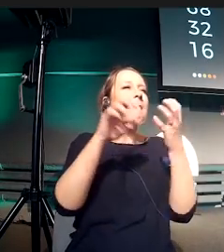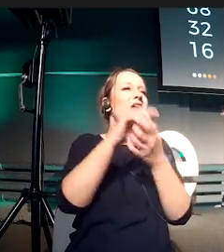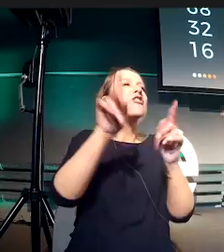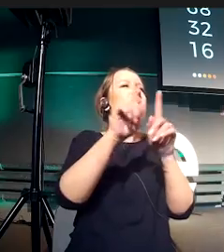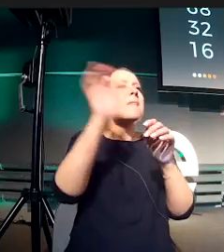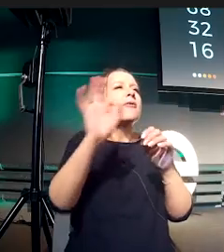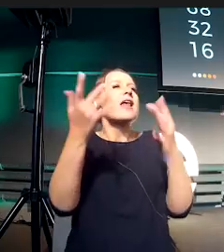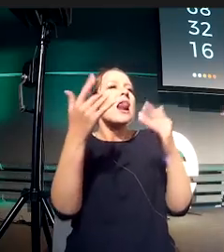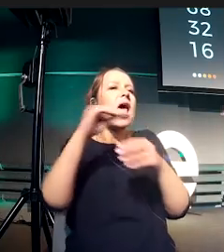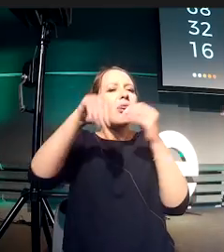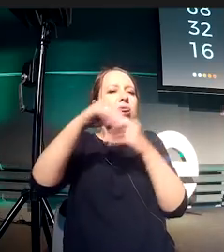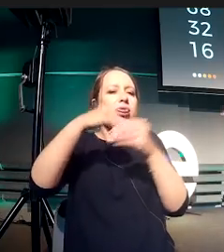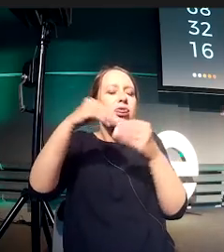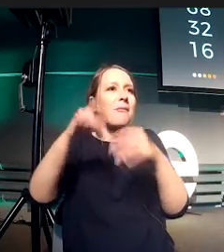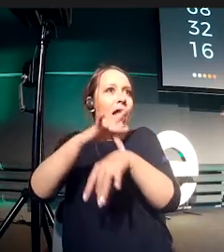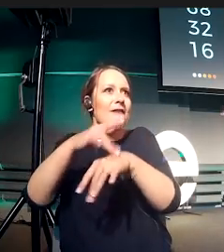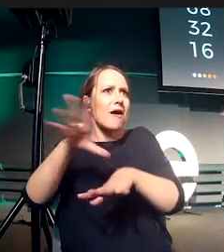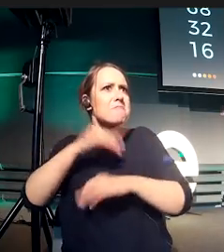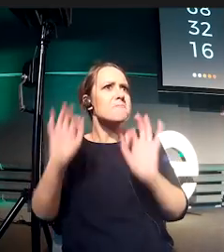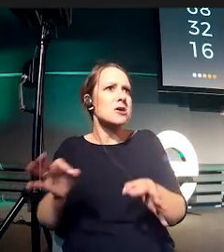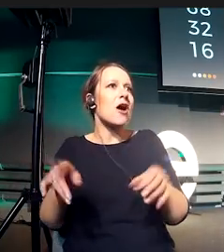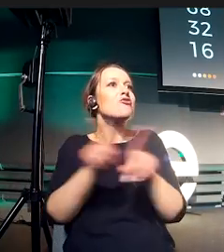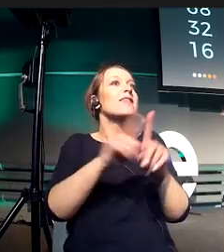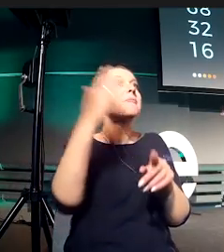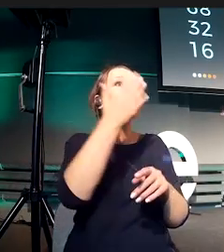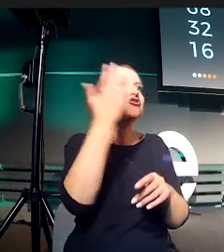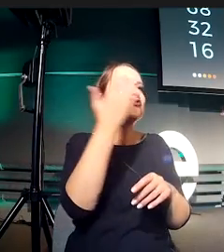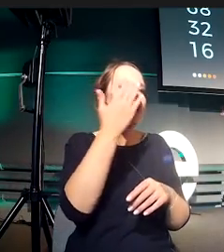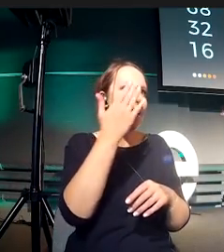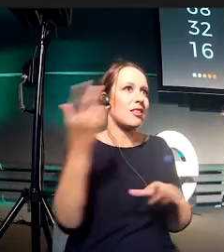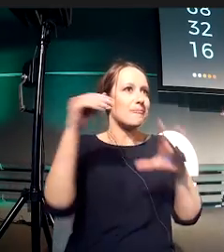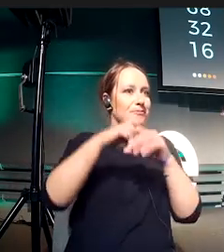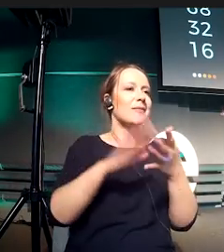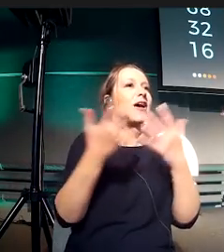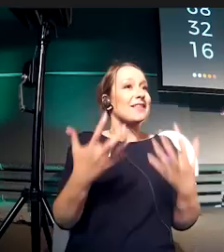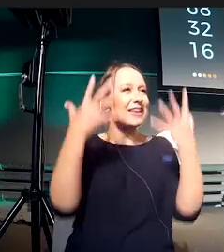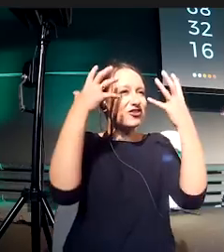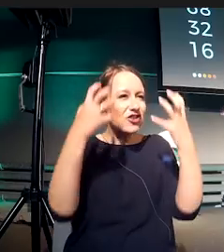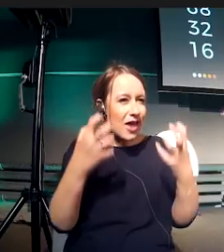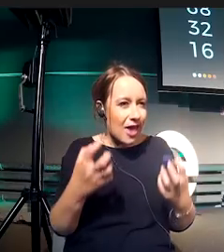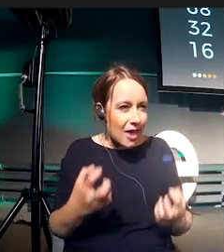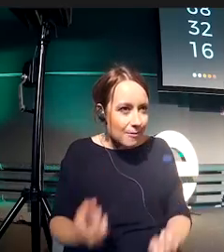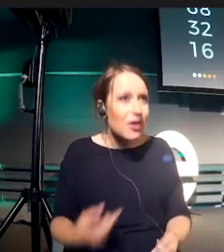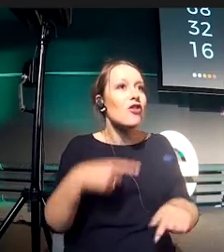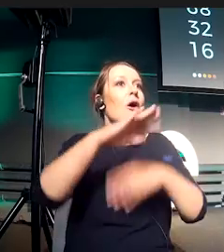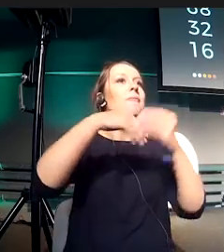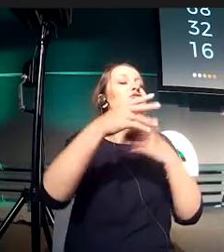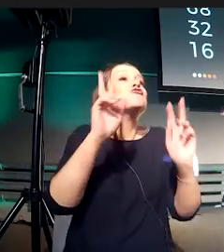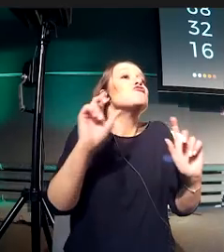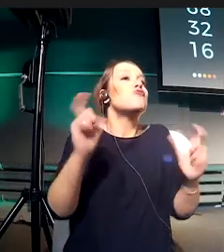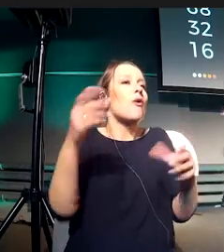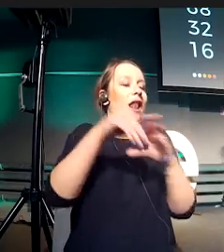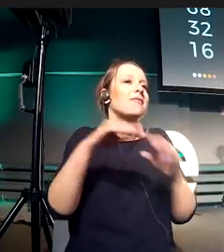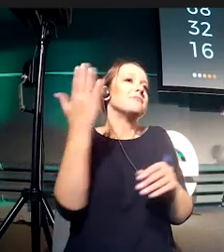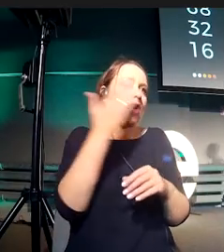go for a darker one, we'll just mix it with the darker blacks, and it gives us another palette that will help us